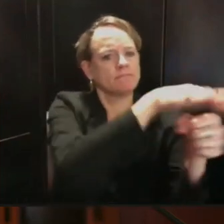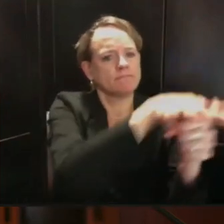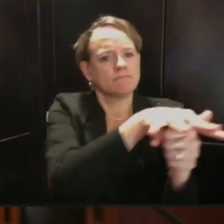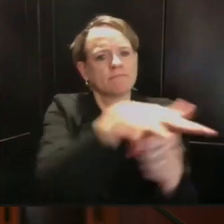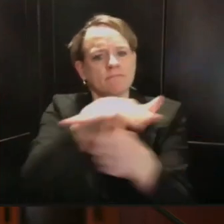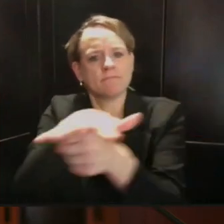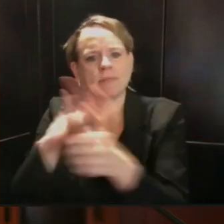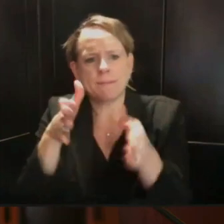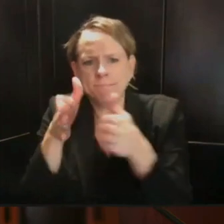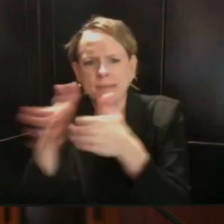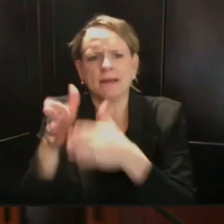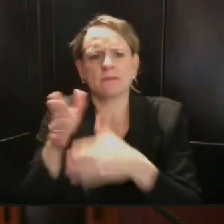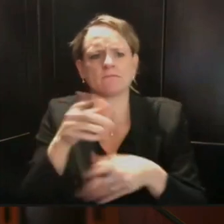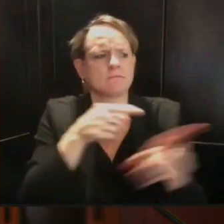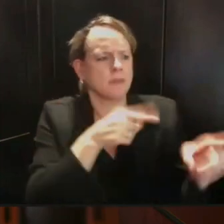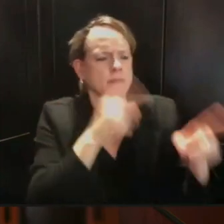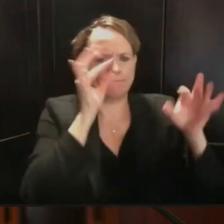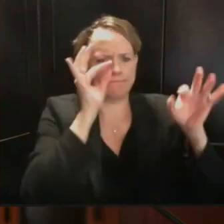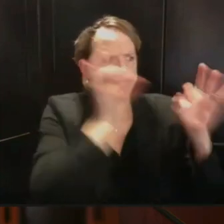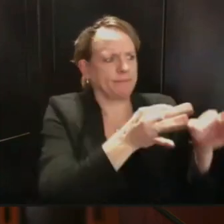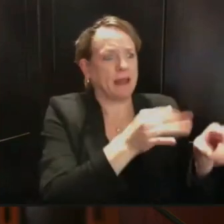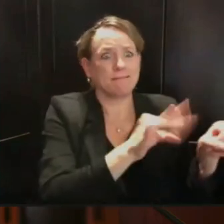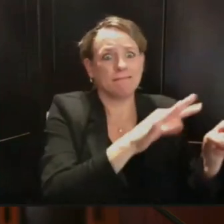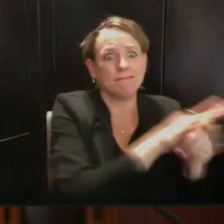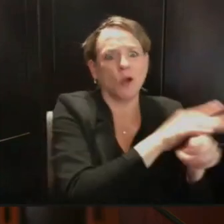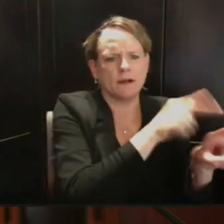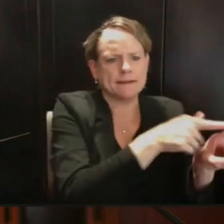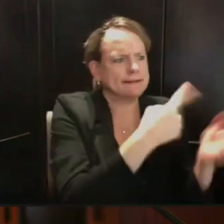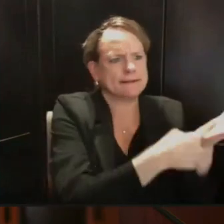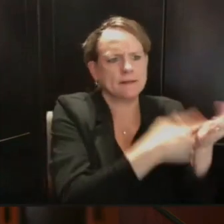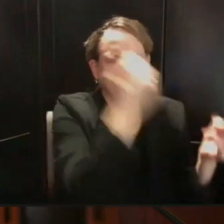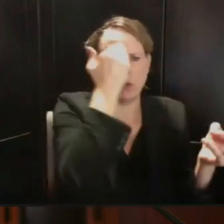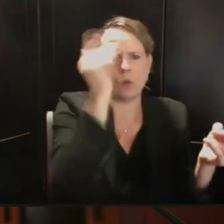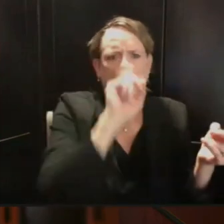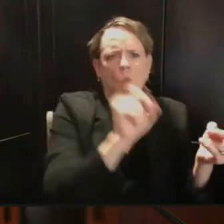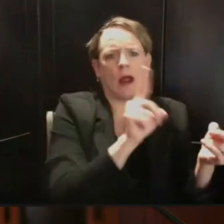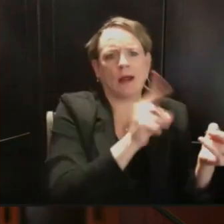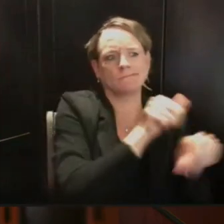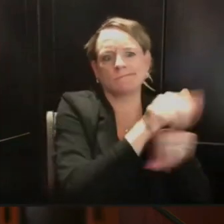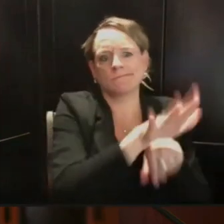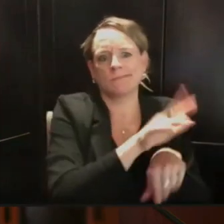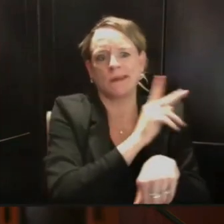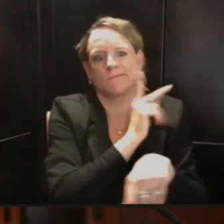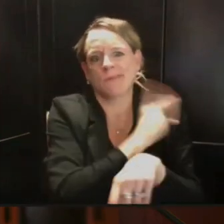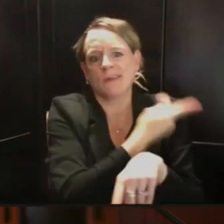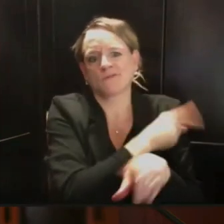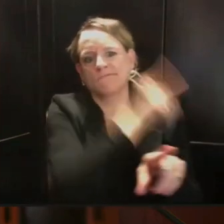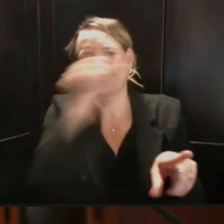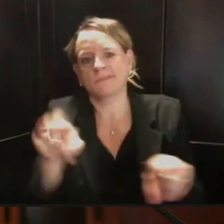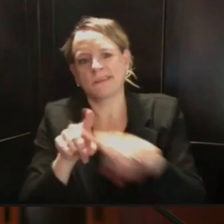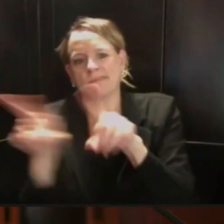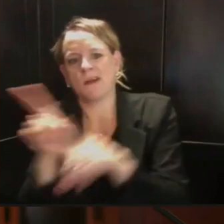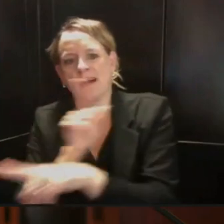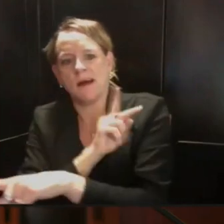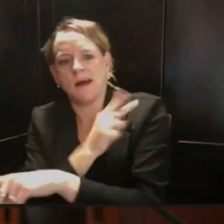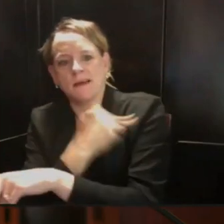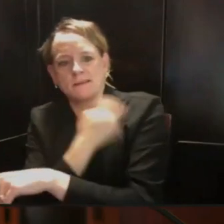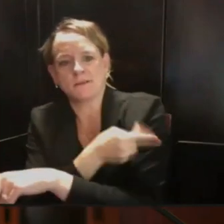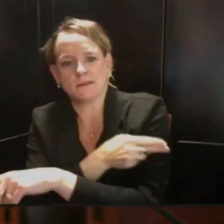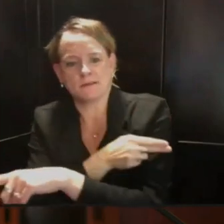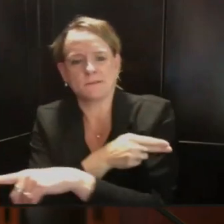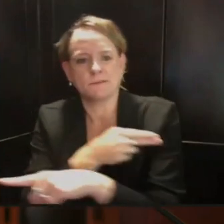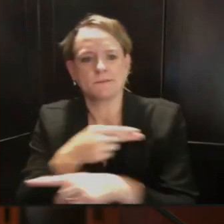to manage their patient load within system. And then, right, you share across